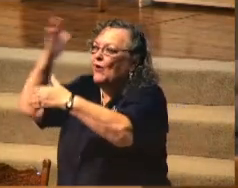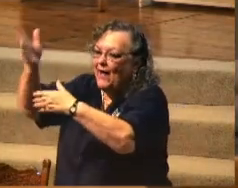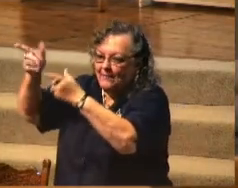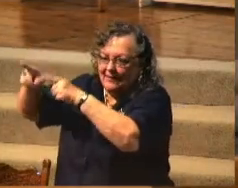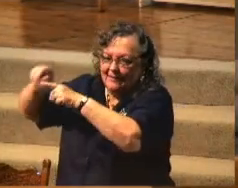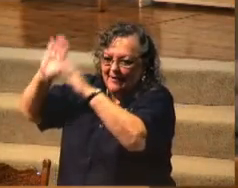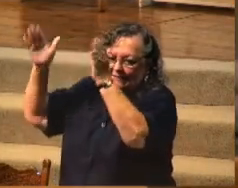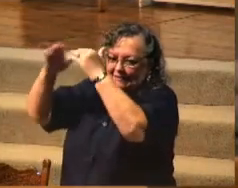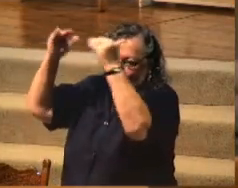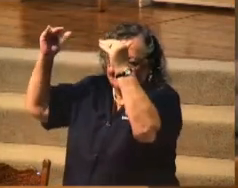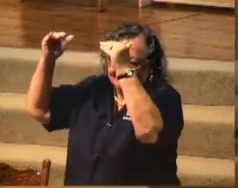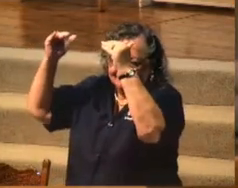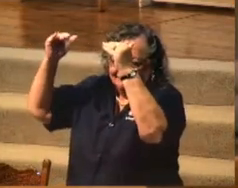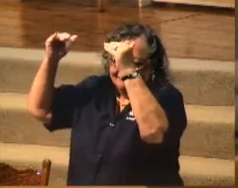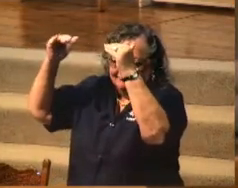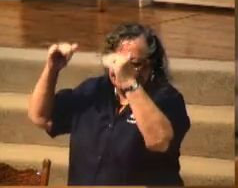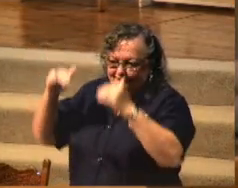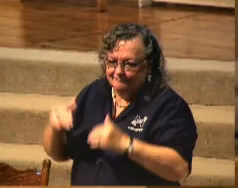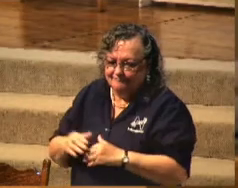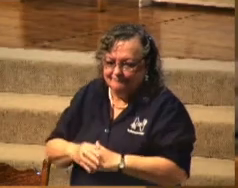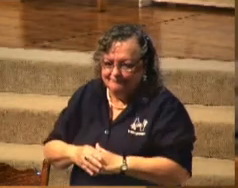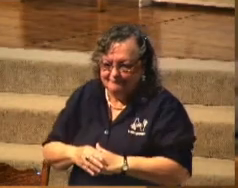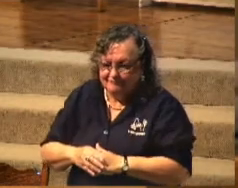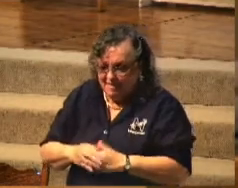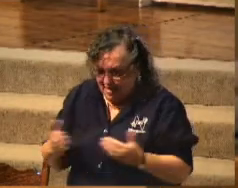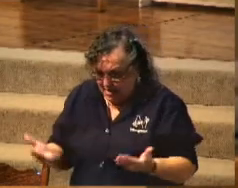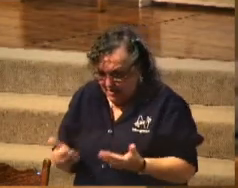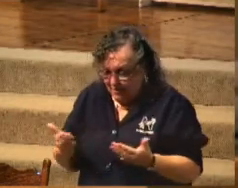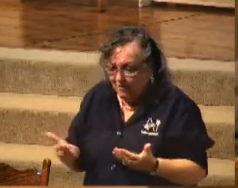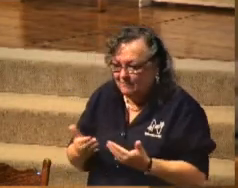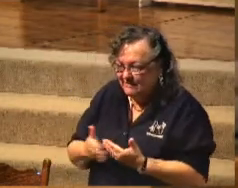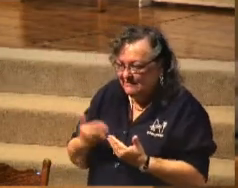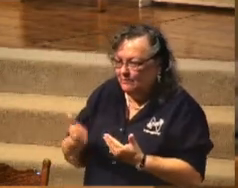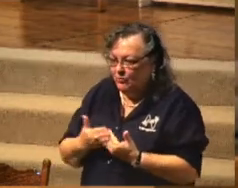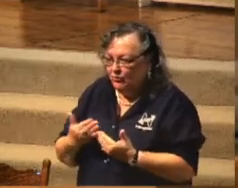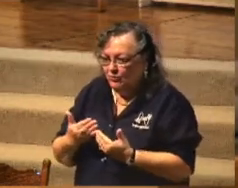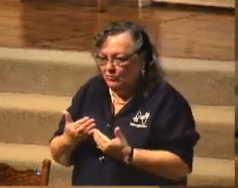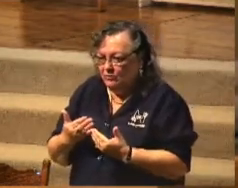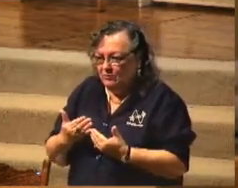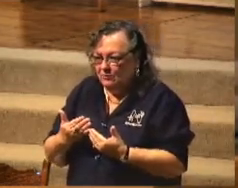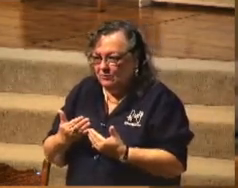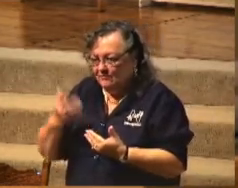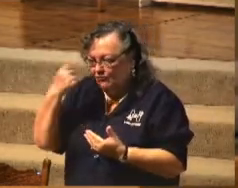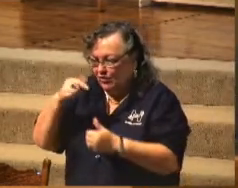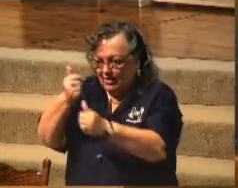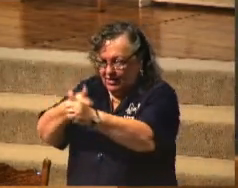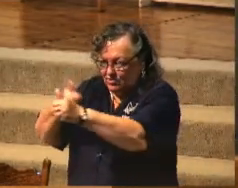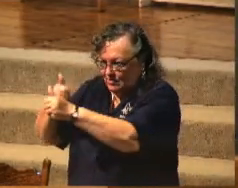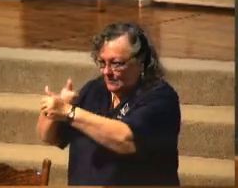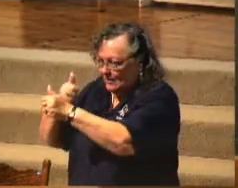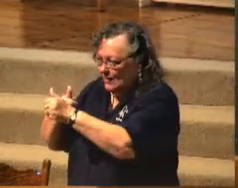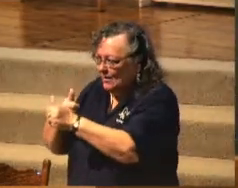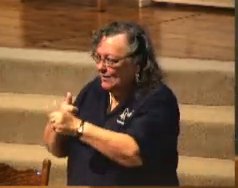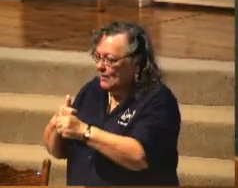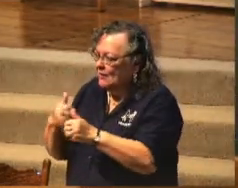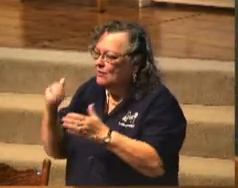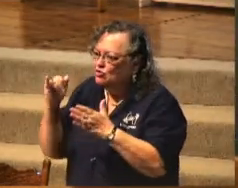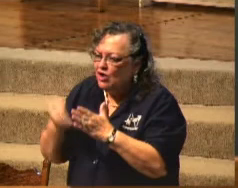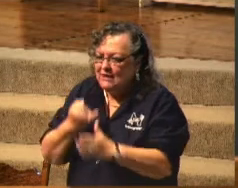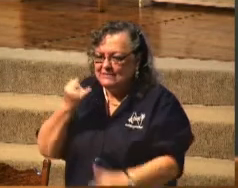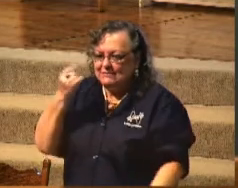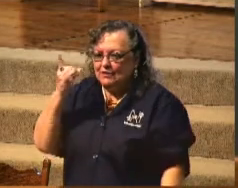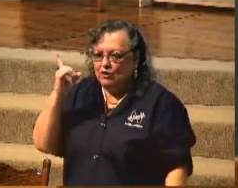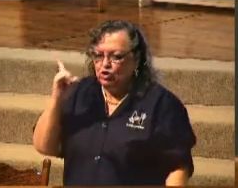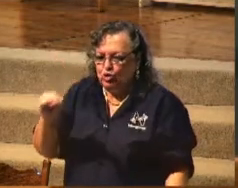All that's going to be in heaven. Down here, it's simple and easy for each and every one of us. Just do